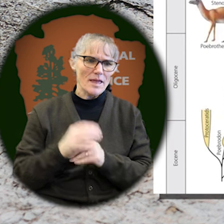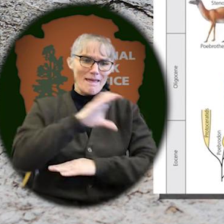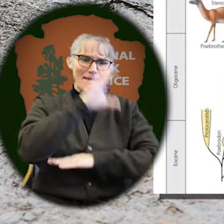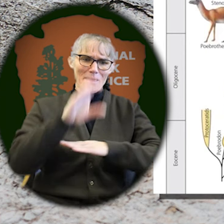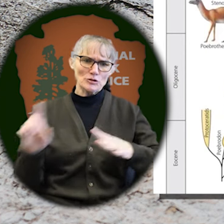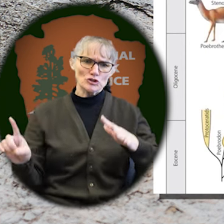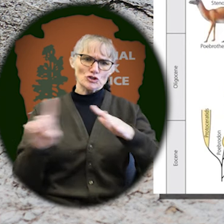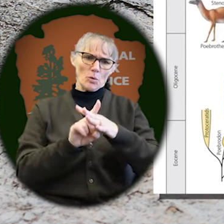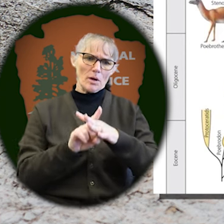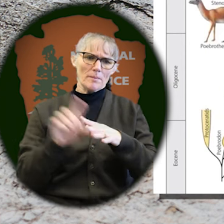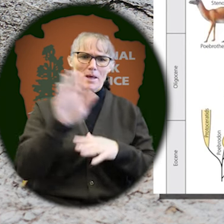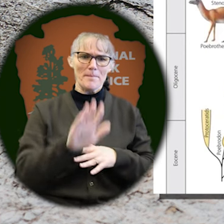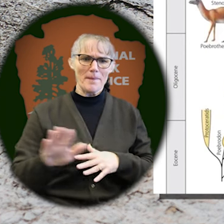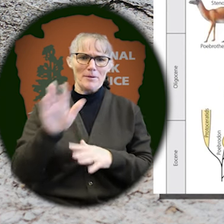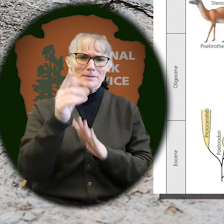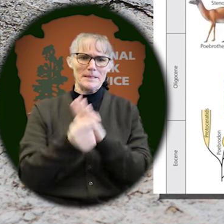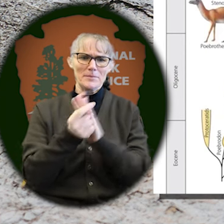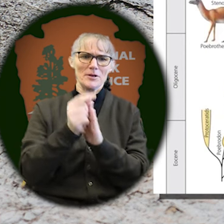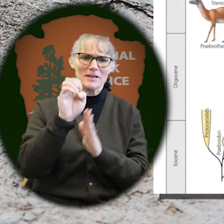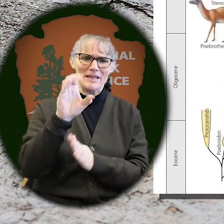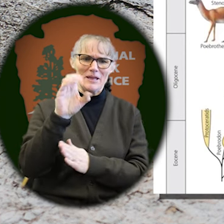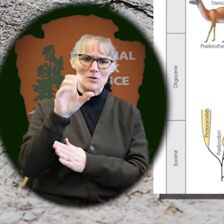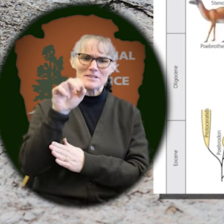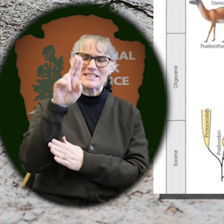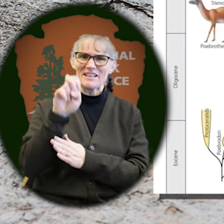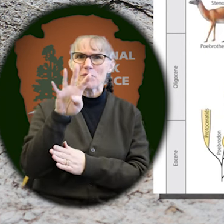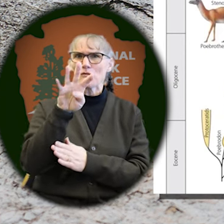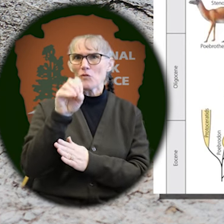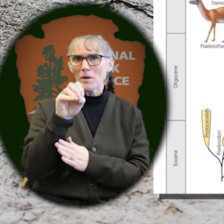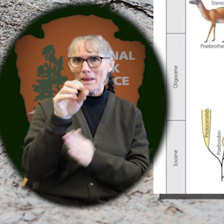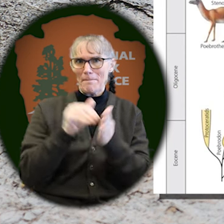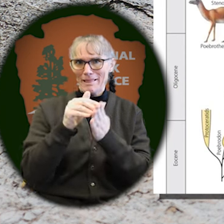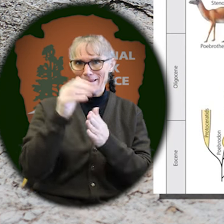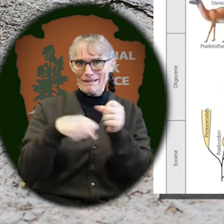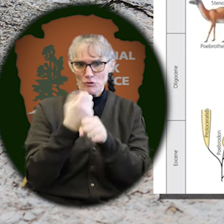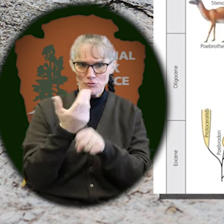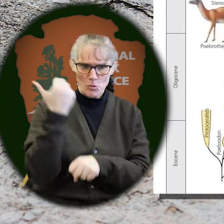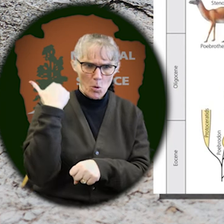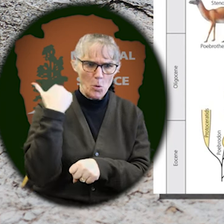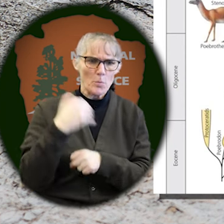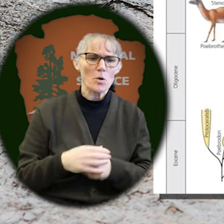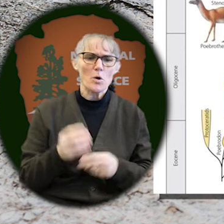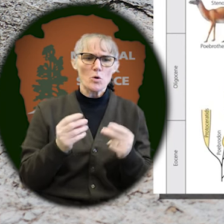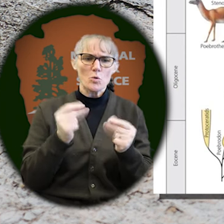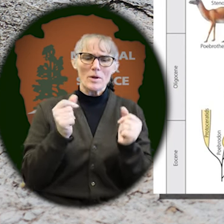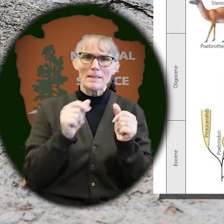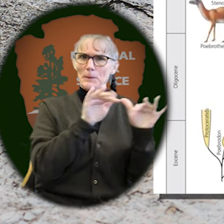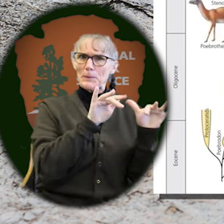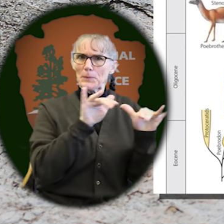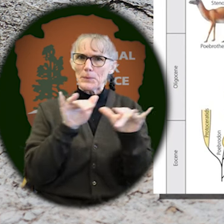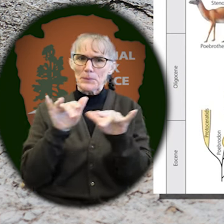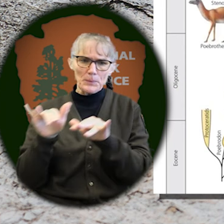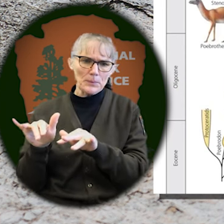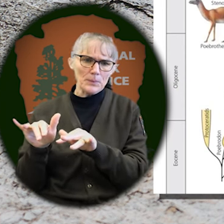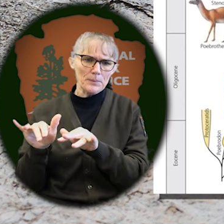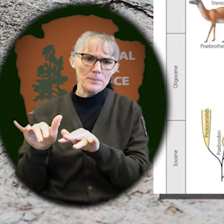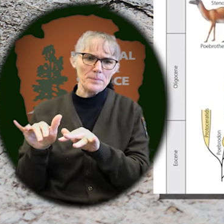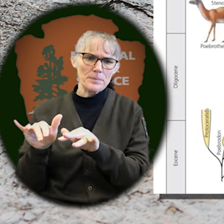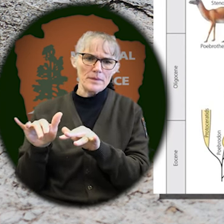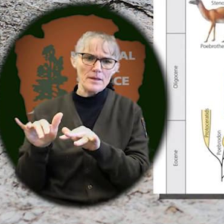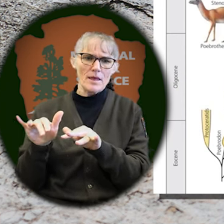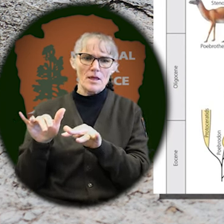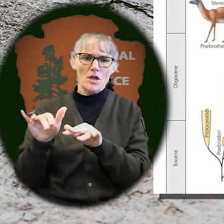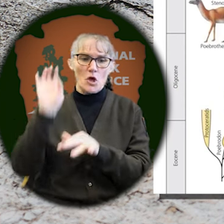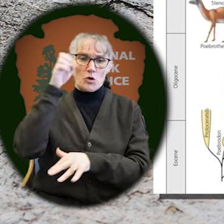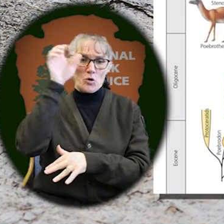camels began around the Middle Eocene, which was 40 million years ago. And they quickly dispersed to